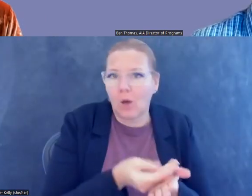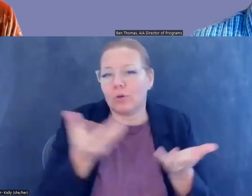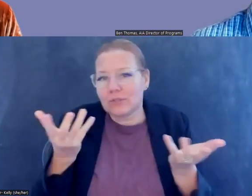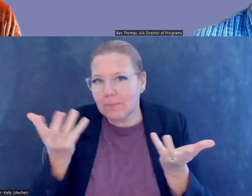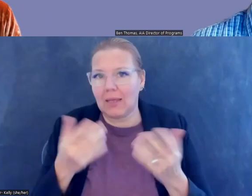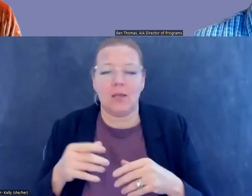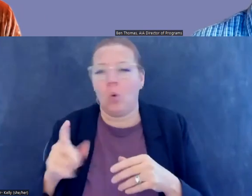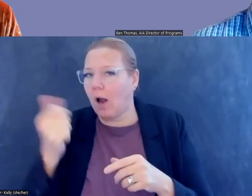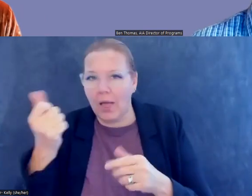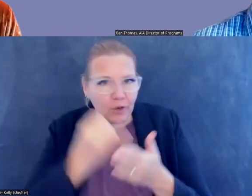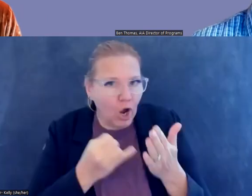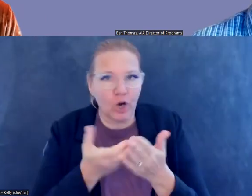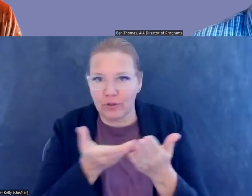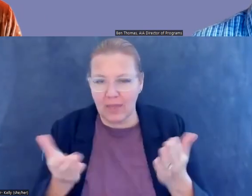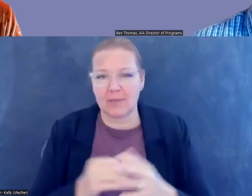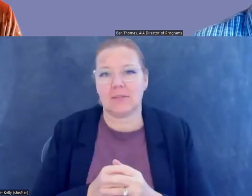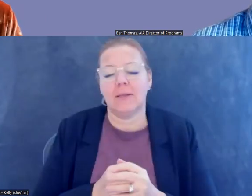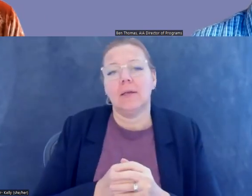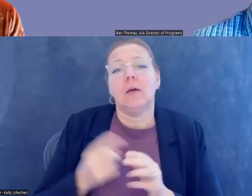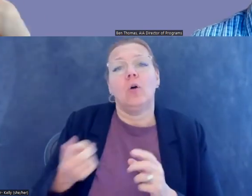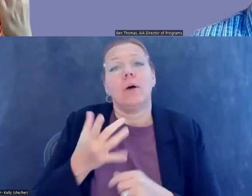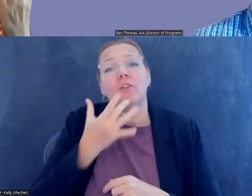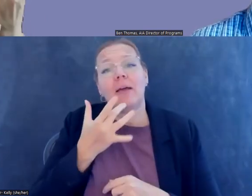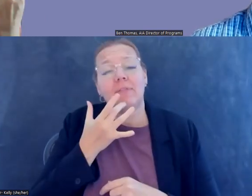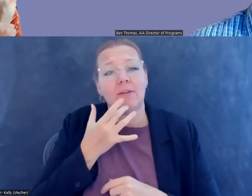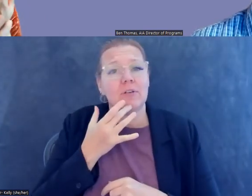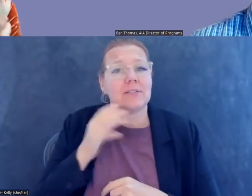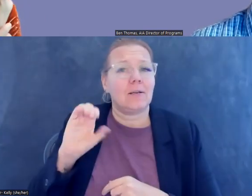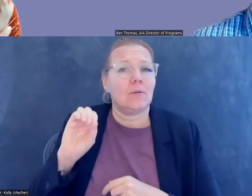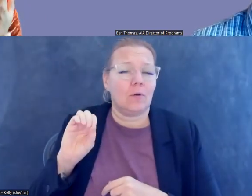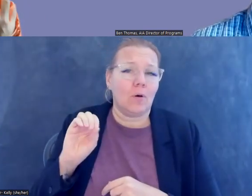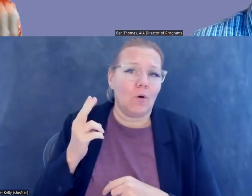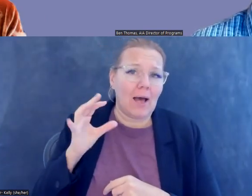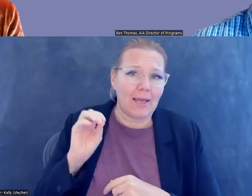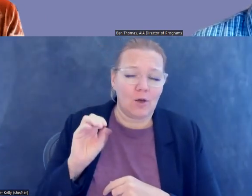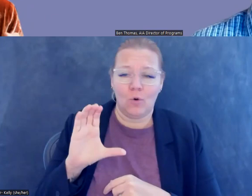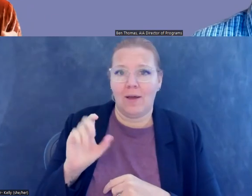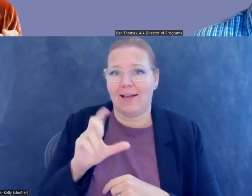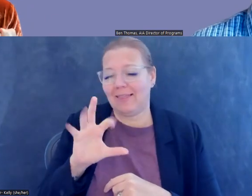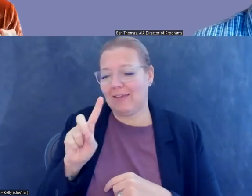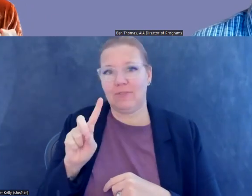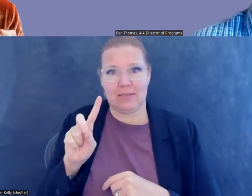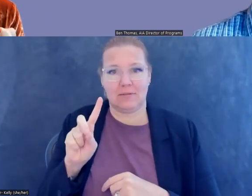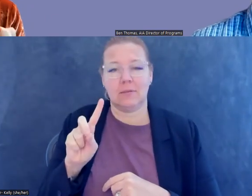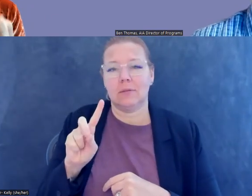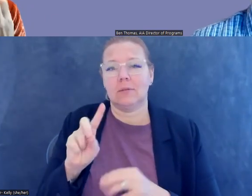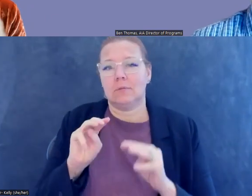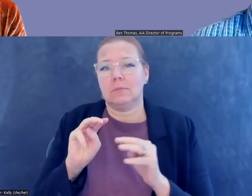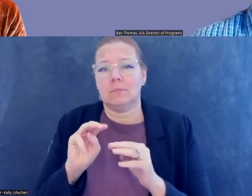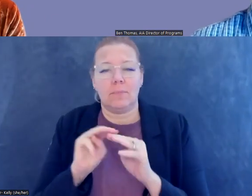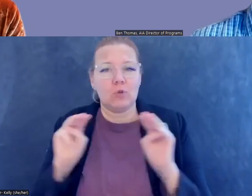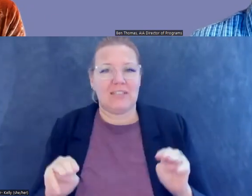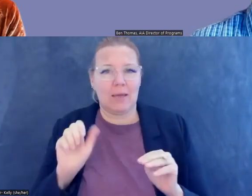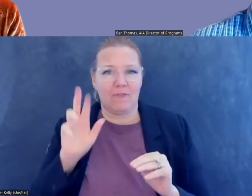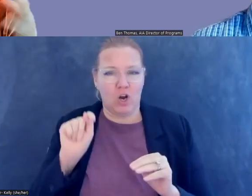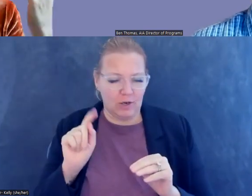my favorite anecdotes is the Cleveland Museum of Art. They had a giant hand, I believe it was of a Krishna, that they